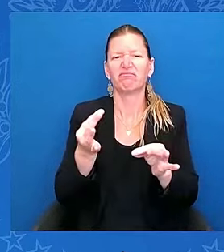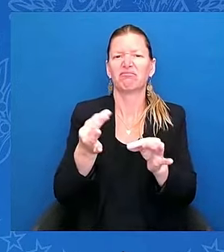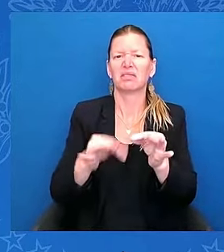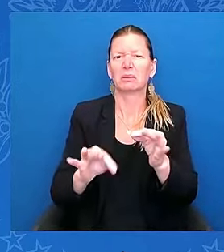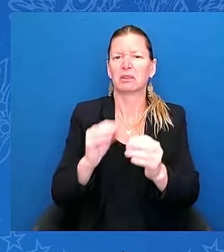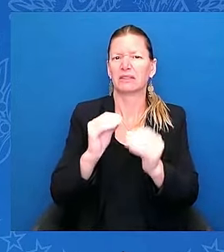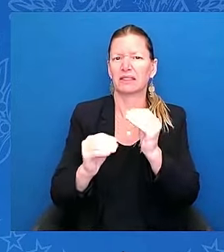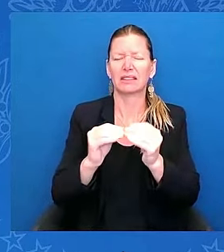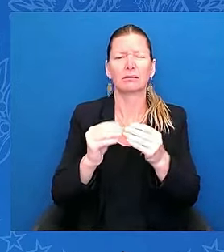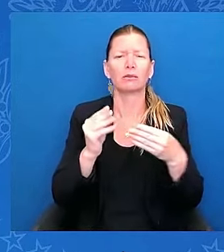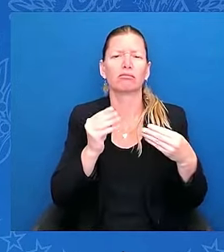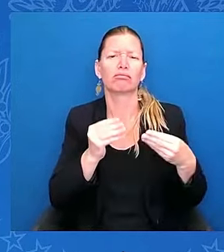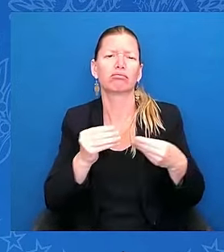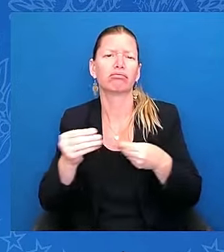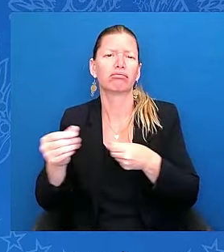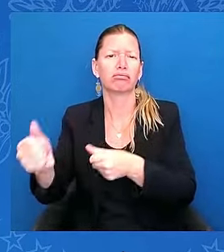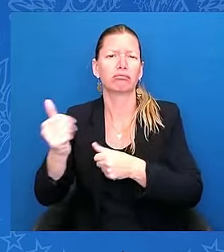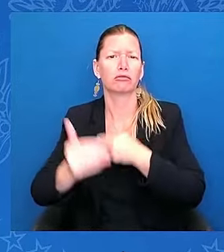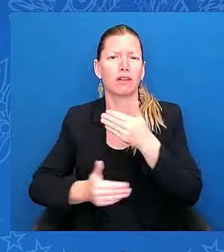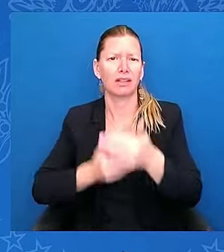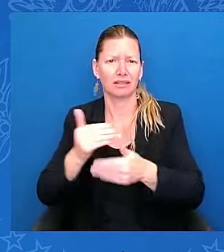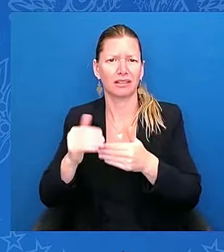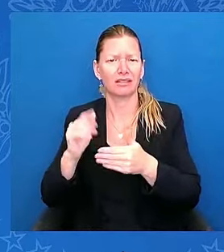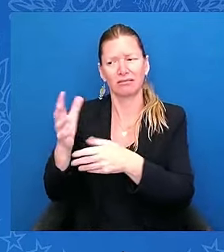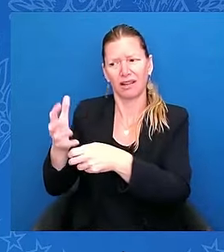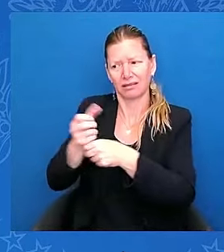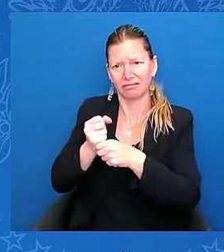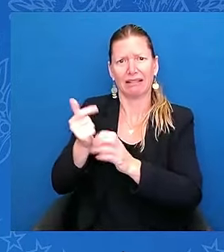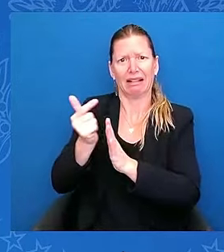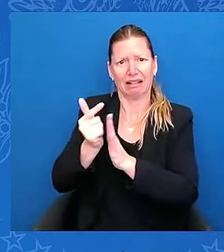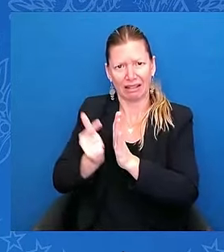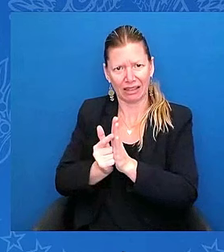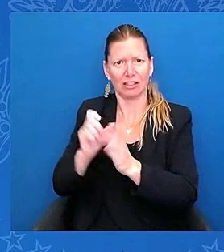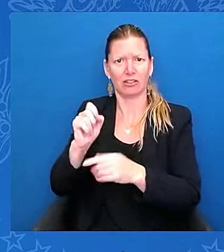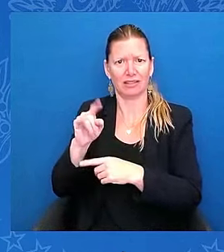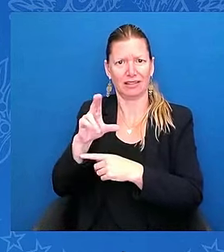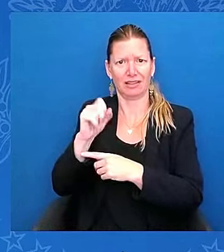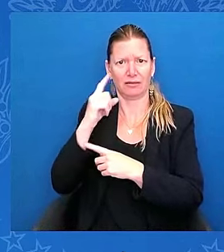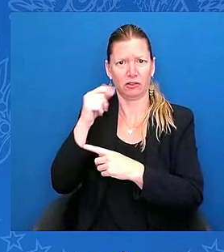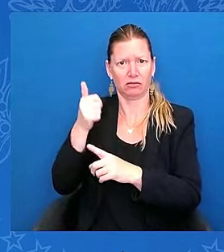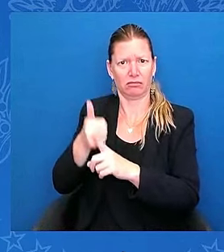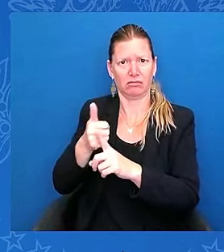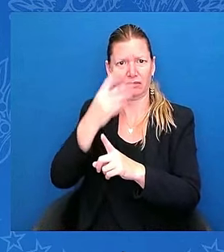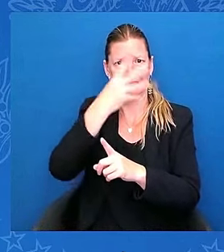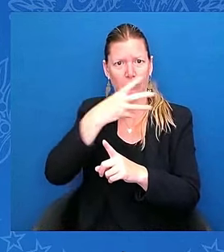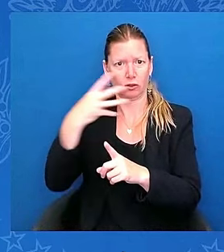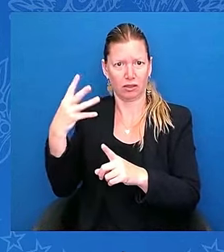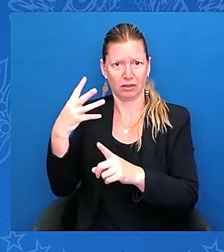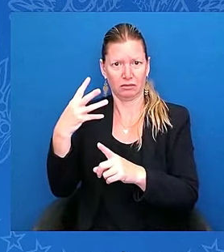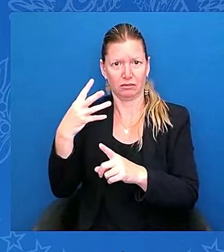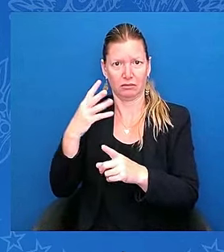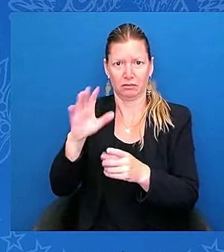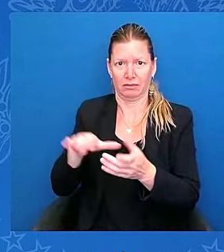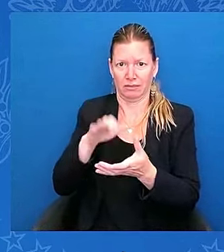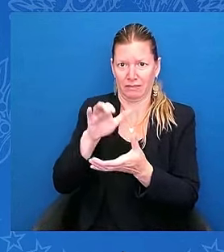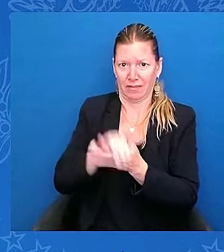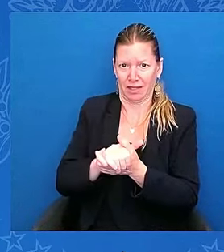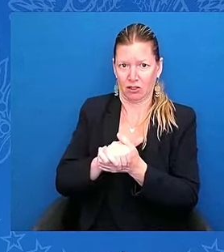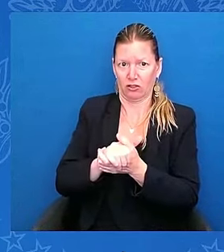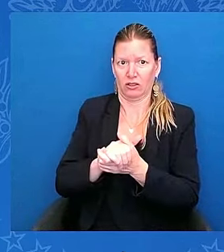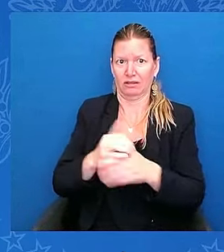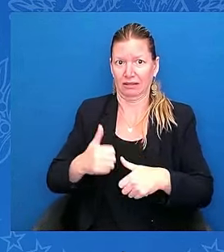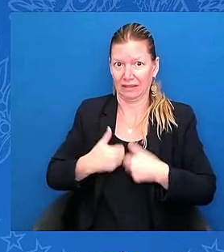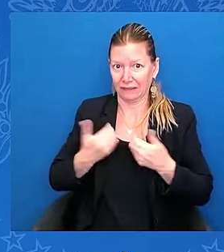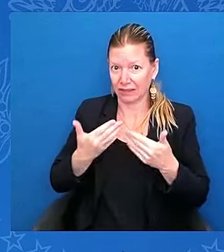married — excuse me — to American citizens who live — lived here and lived here for a long time. For those